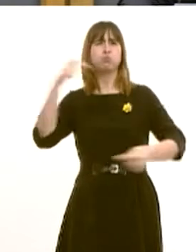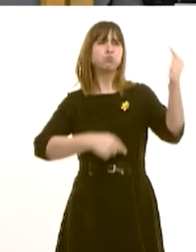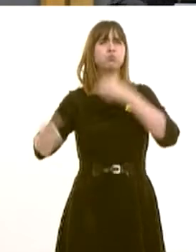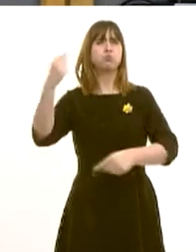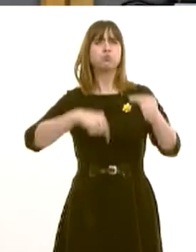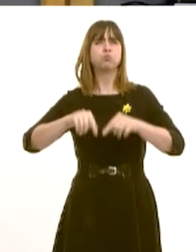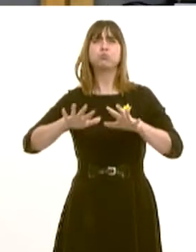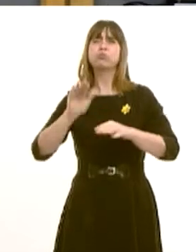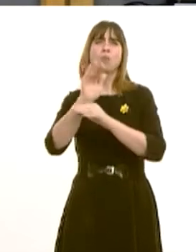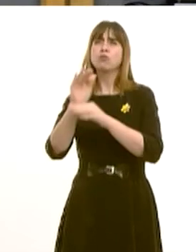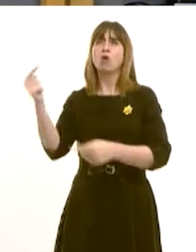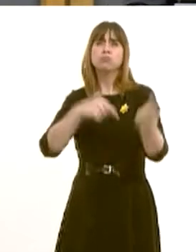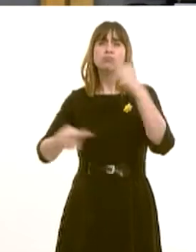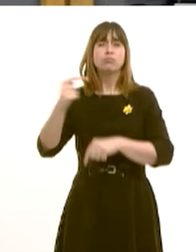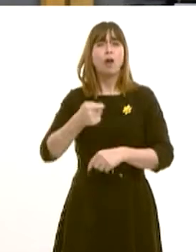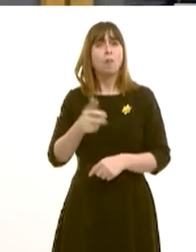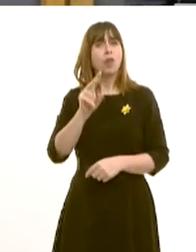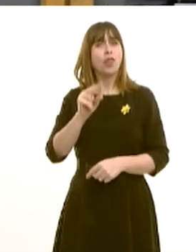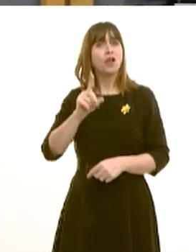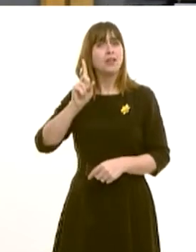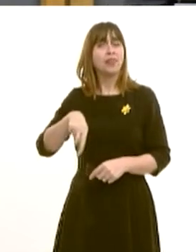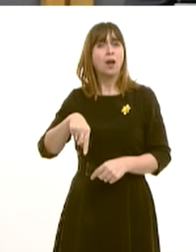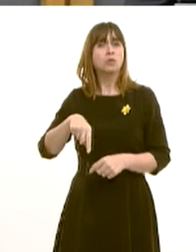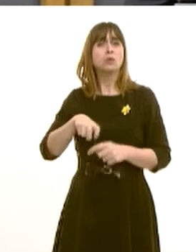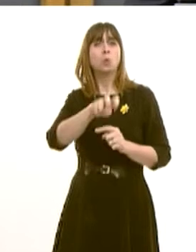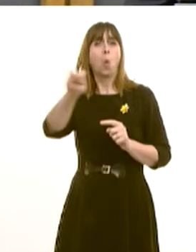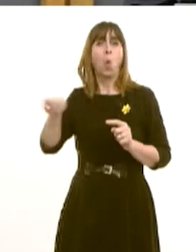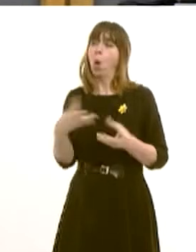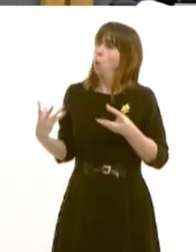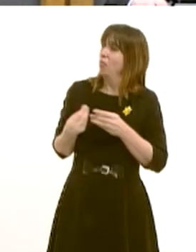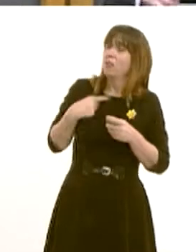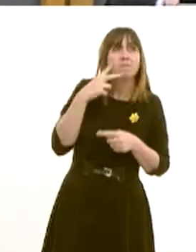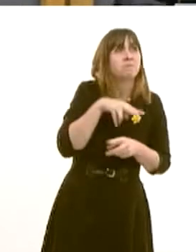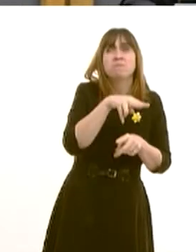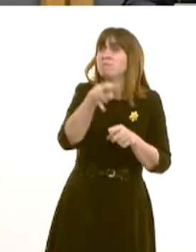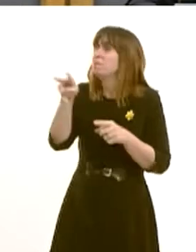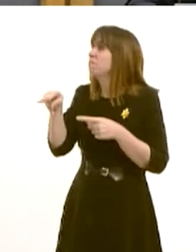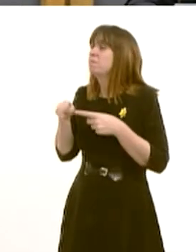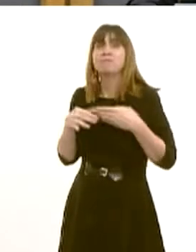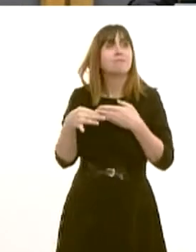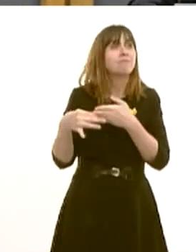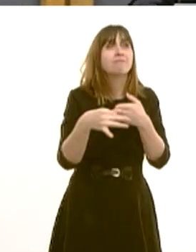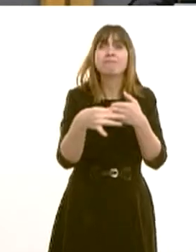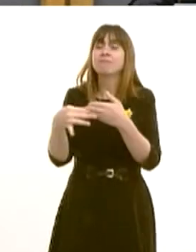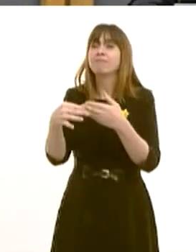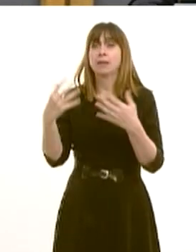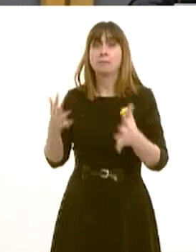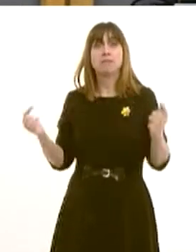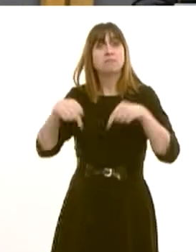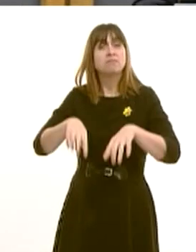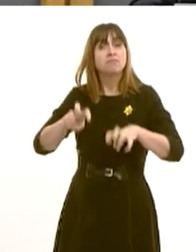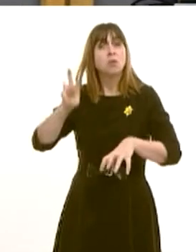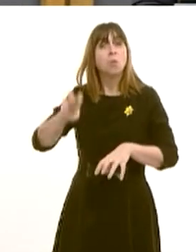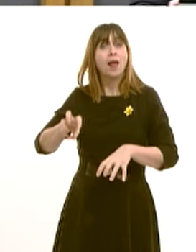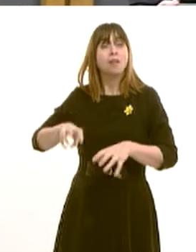and we've conducted nearly 30,000 tours. The building has hosted many major events, including the Wales National